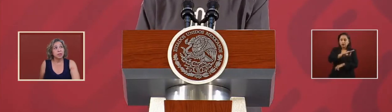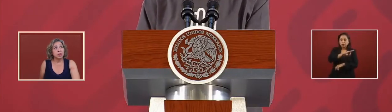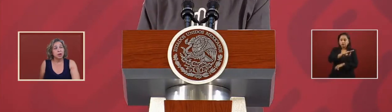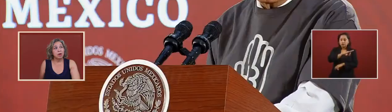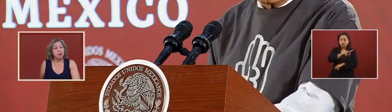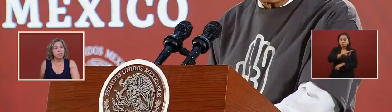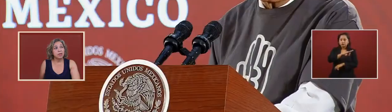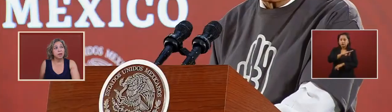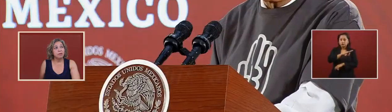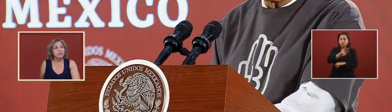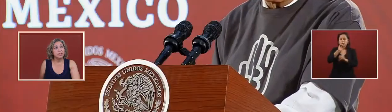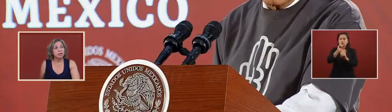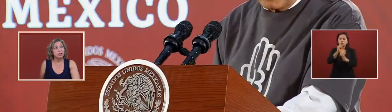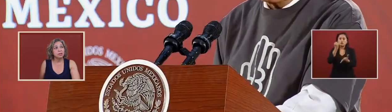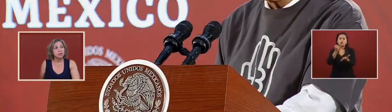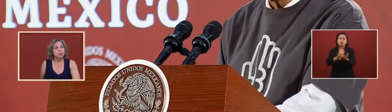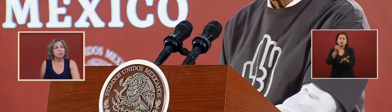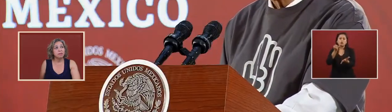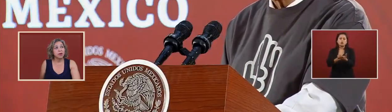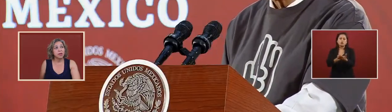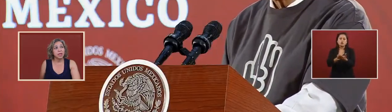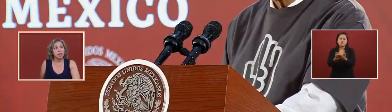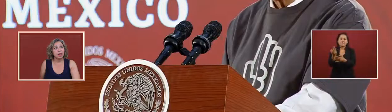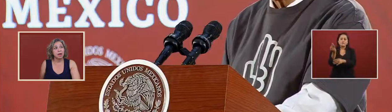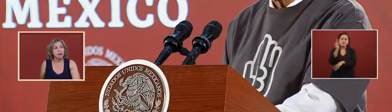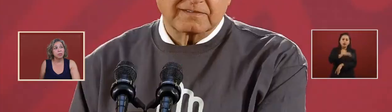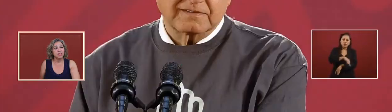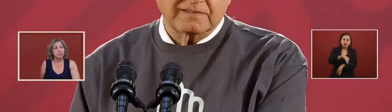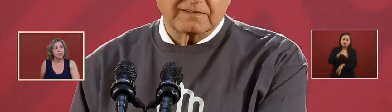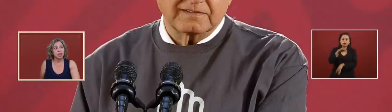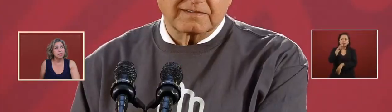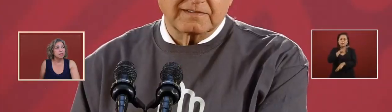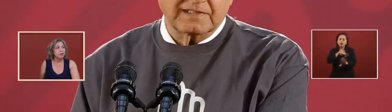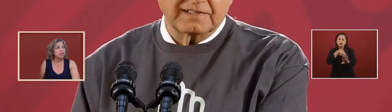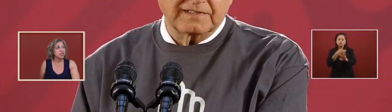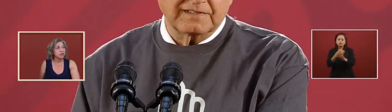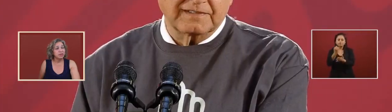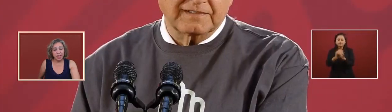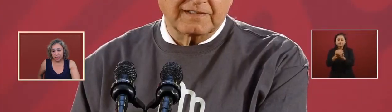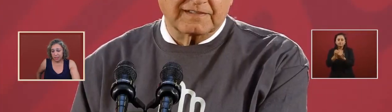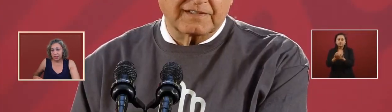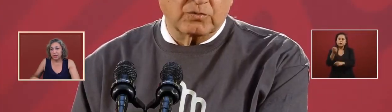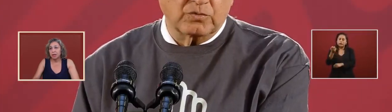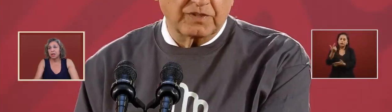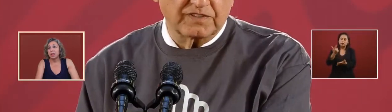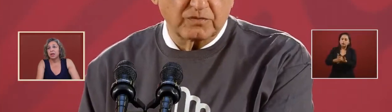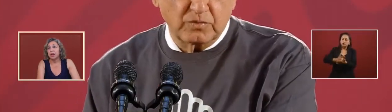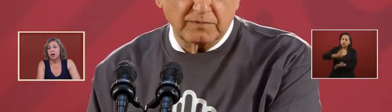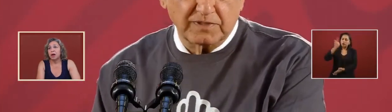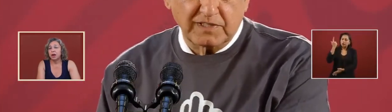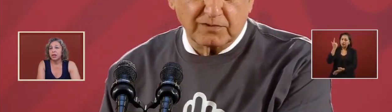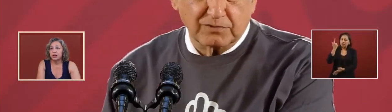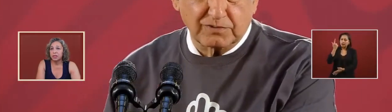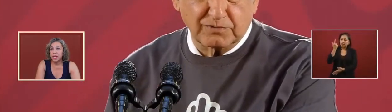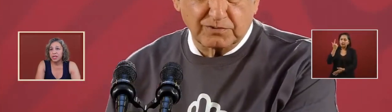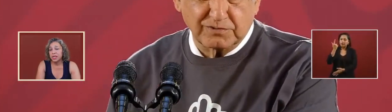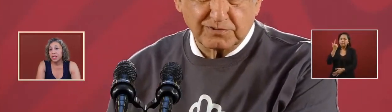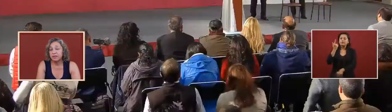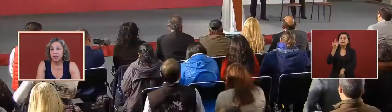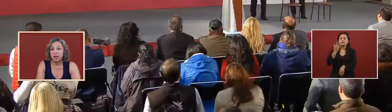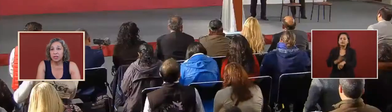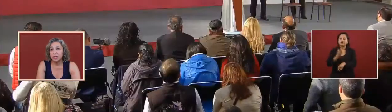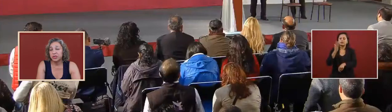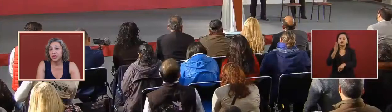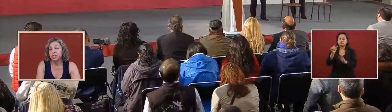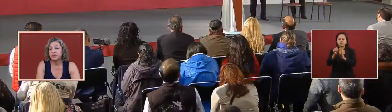or fiscal defrauding which is evasion of taxes article 19